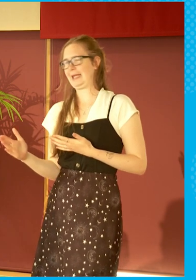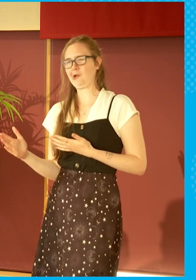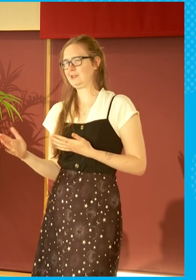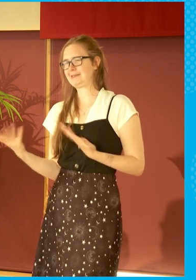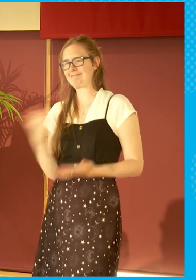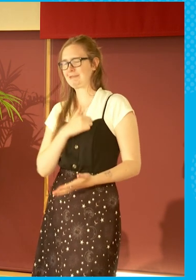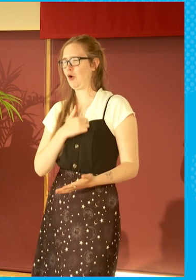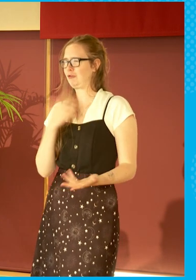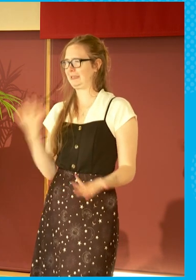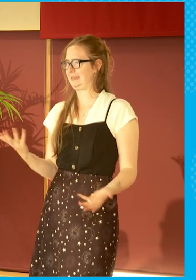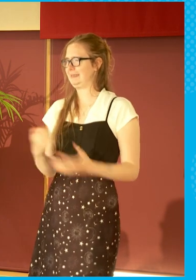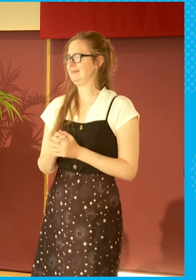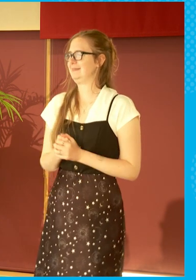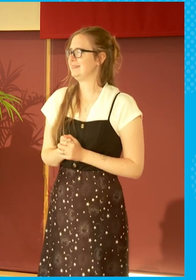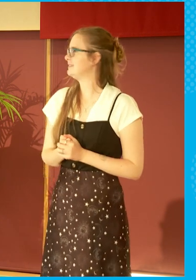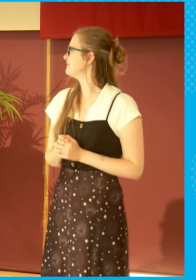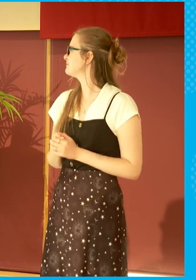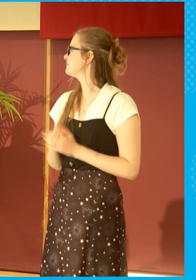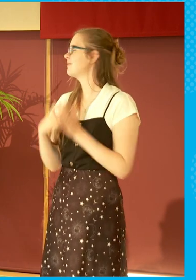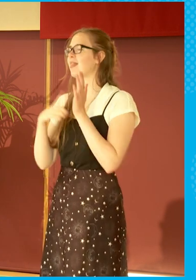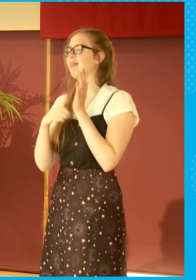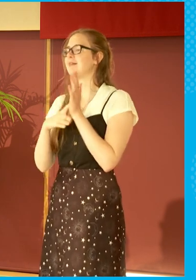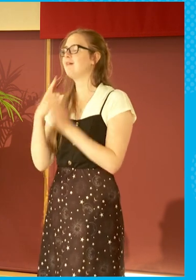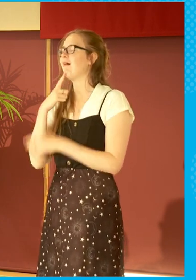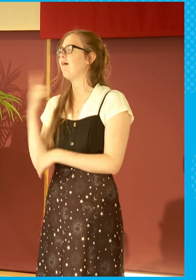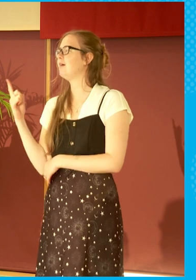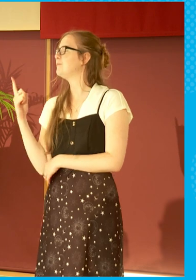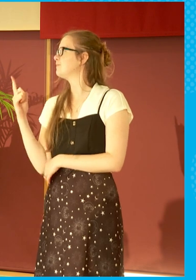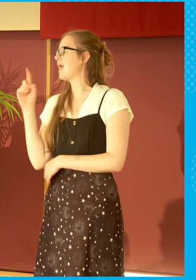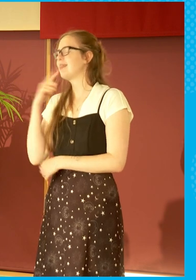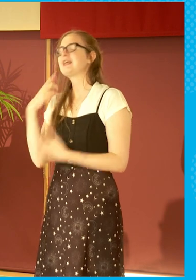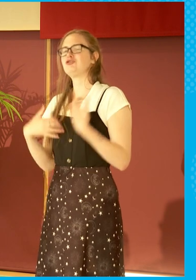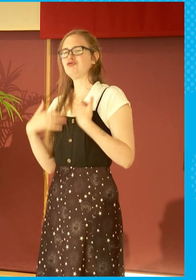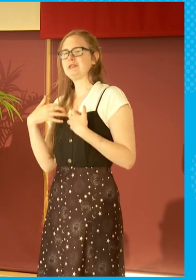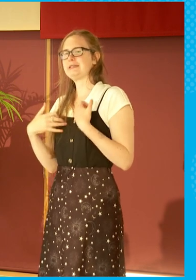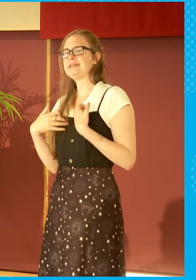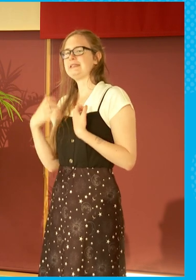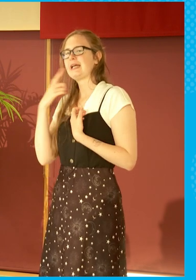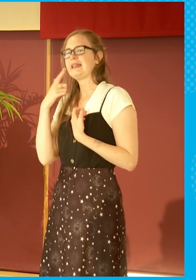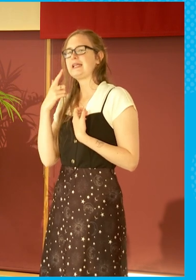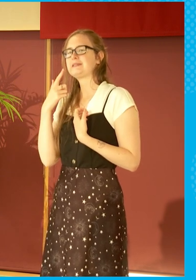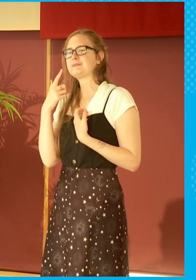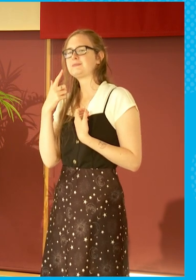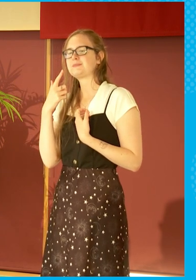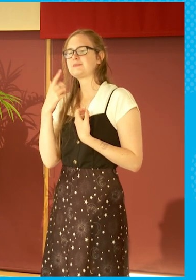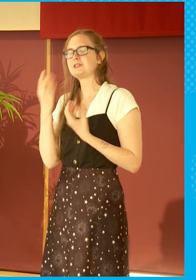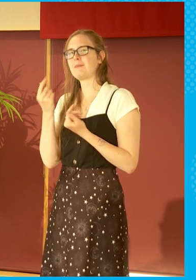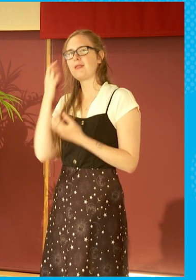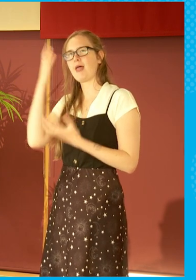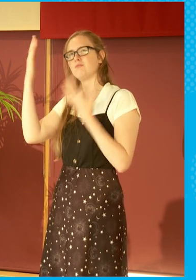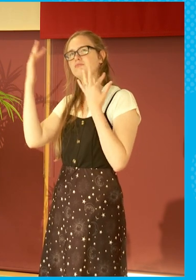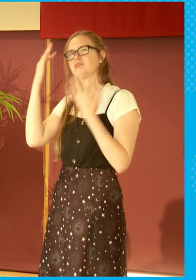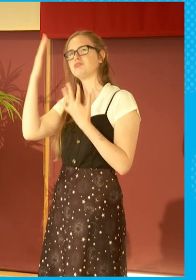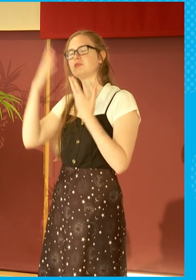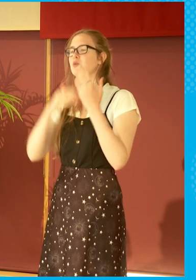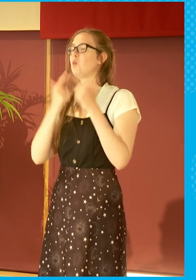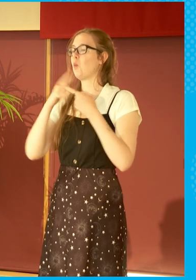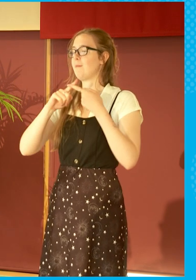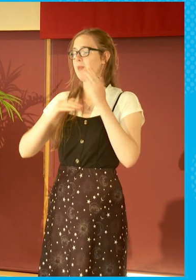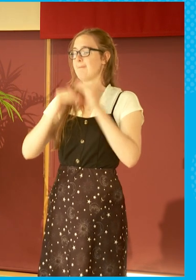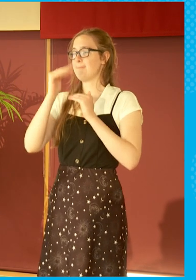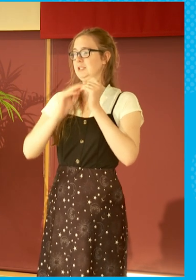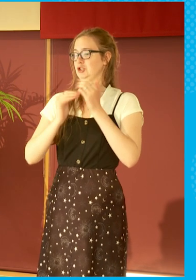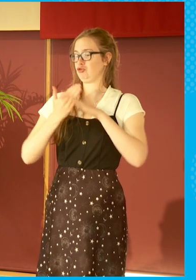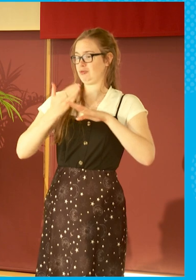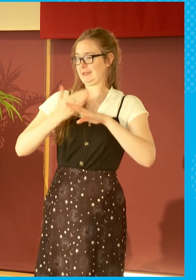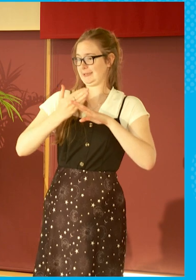I think you're a lot of sense. It's really, really interesting. think particularly a number of things resonate with me. One about building careers and